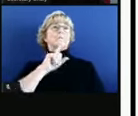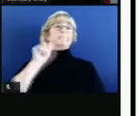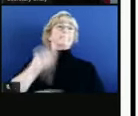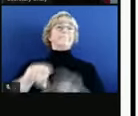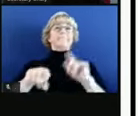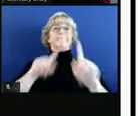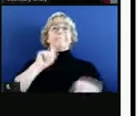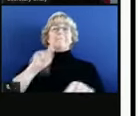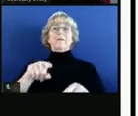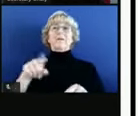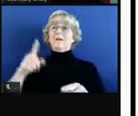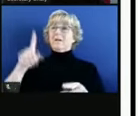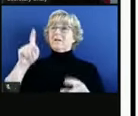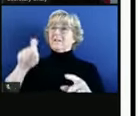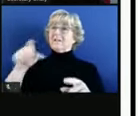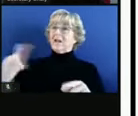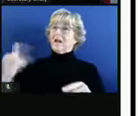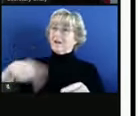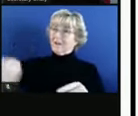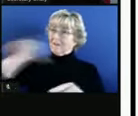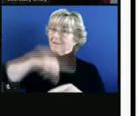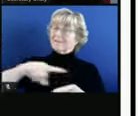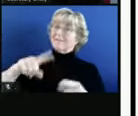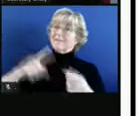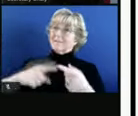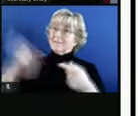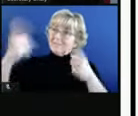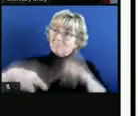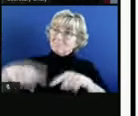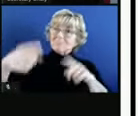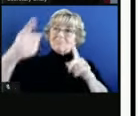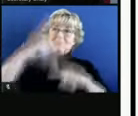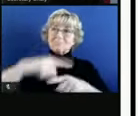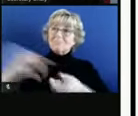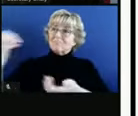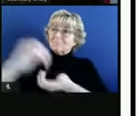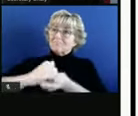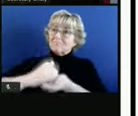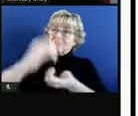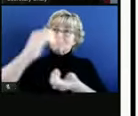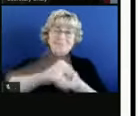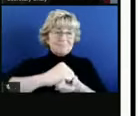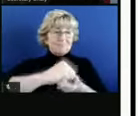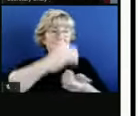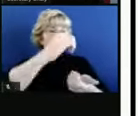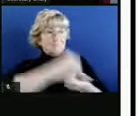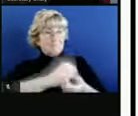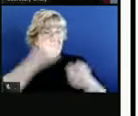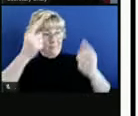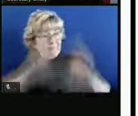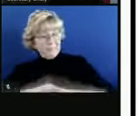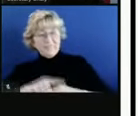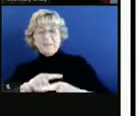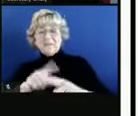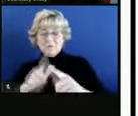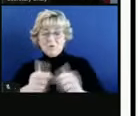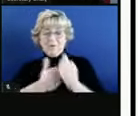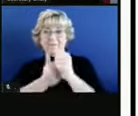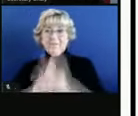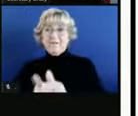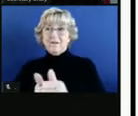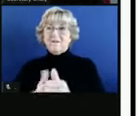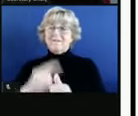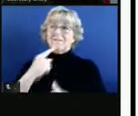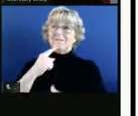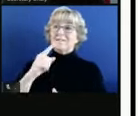need some partners in crime, if you will, to talk to other members or people that will likely be turning